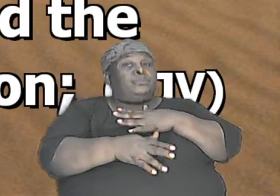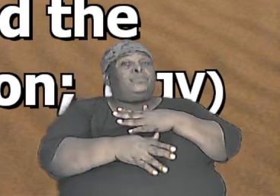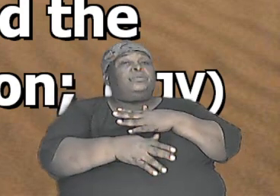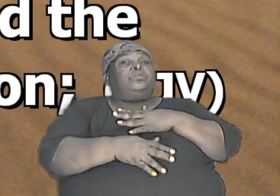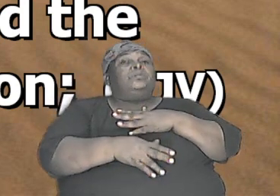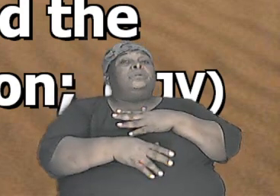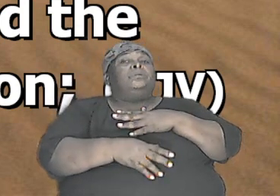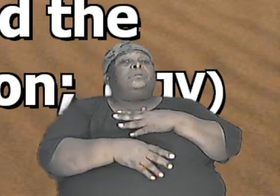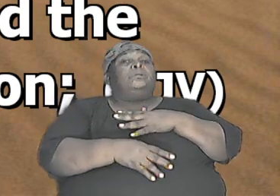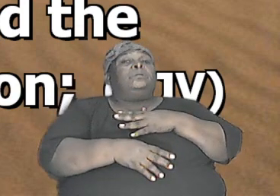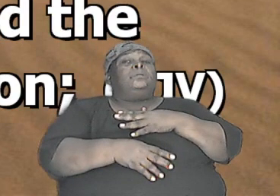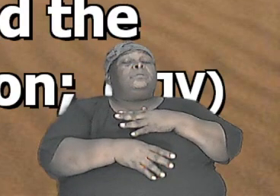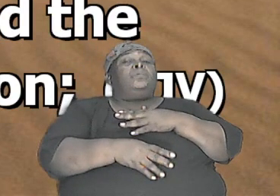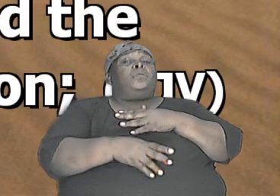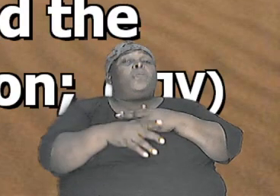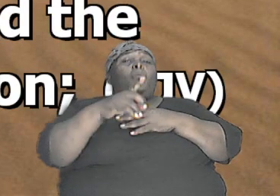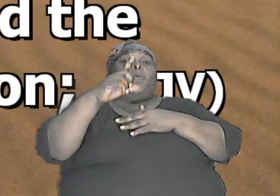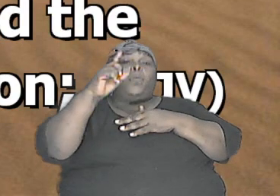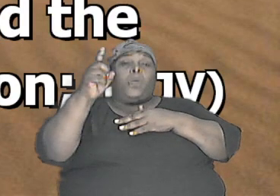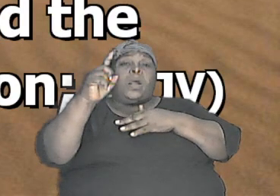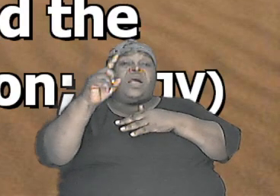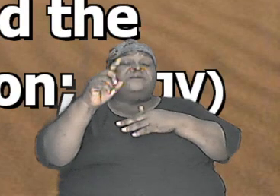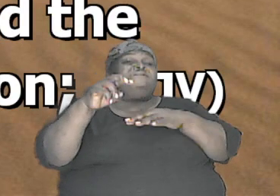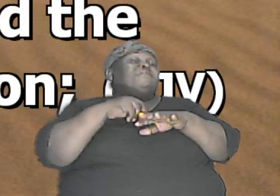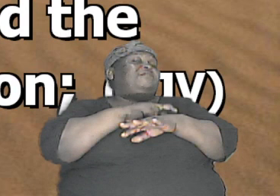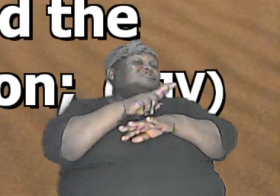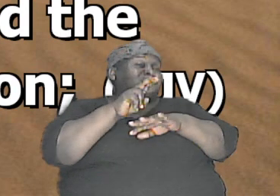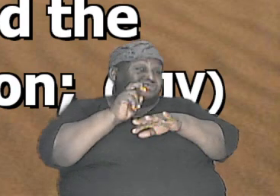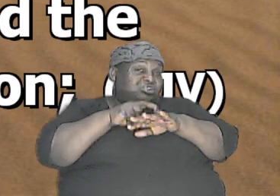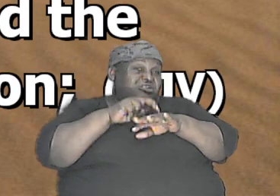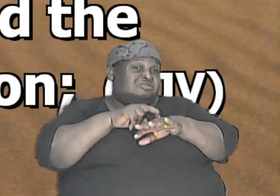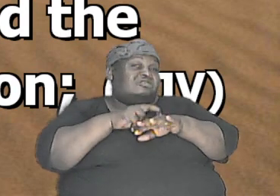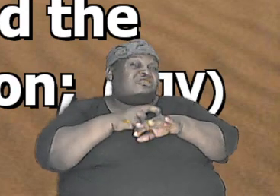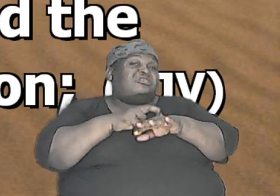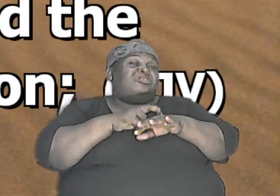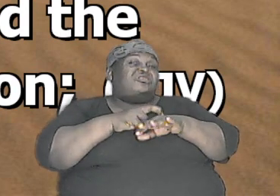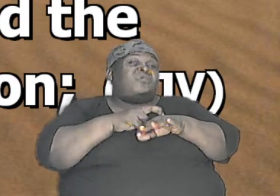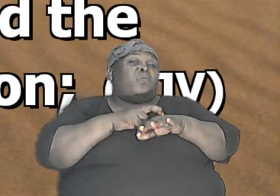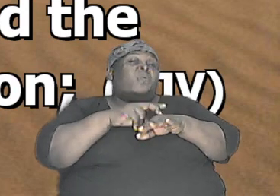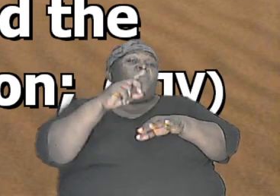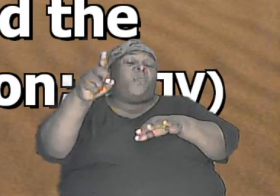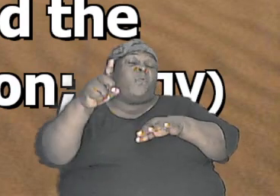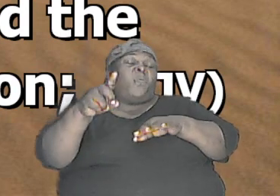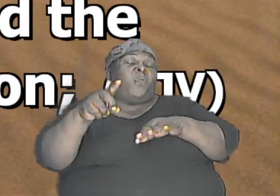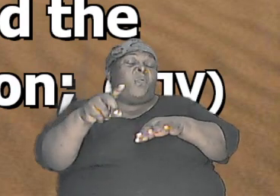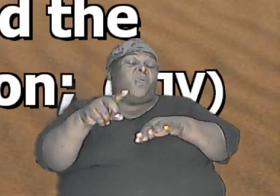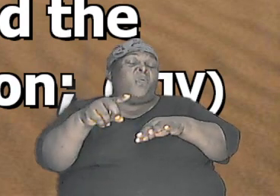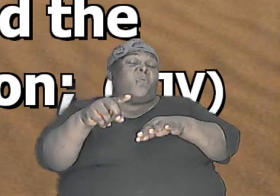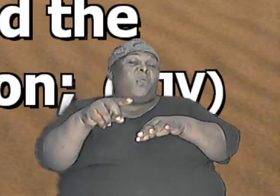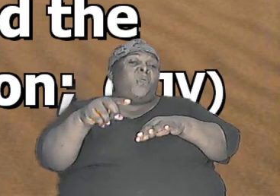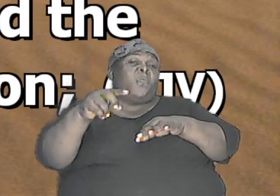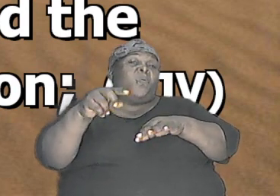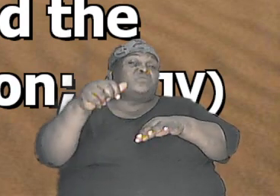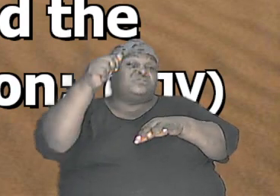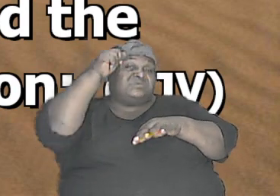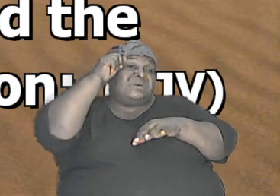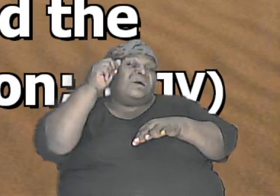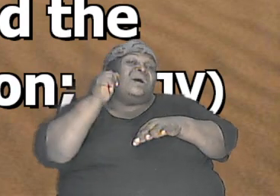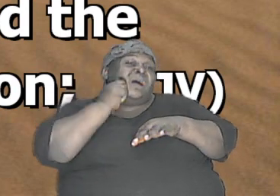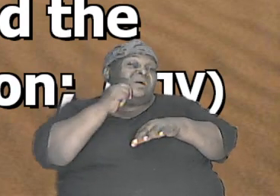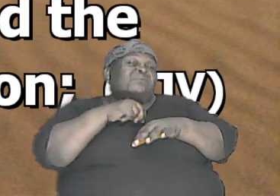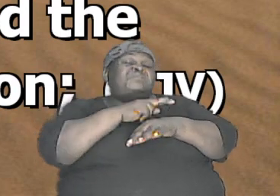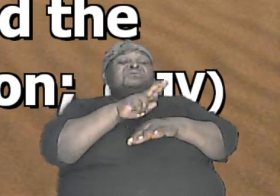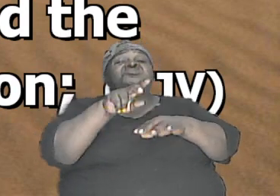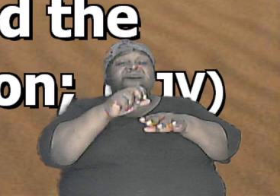of one ancestry of one race which is Adam's race one blood